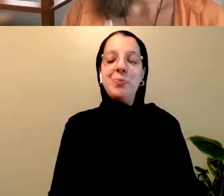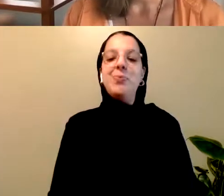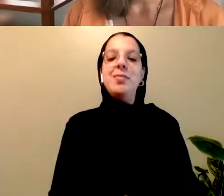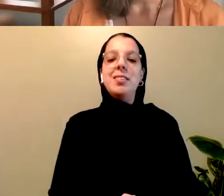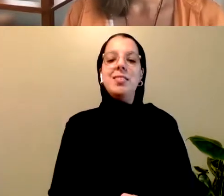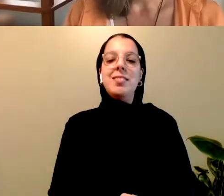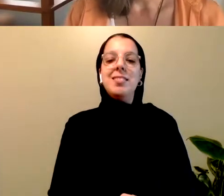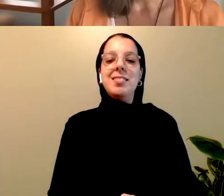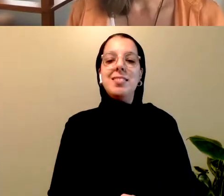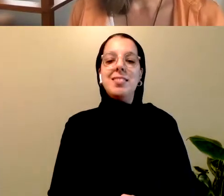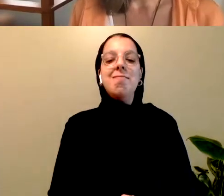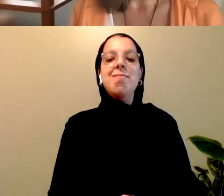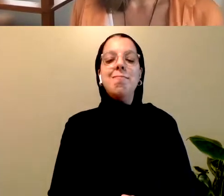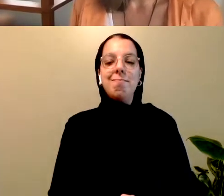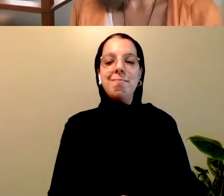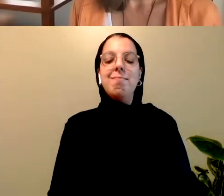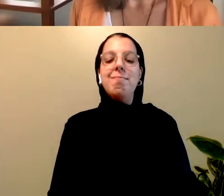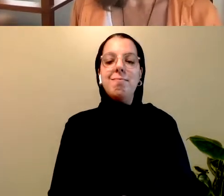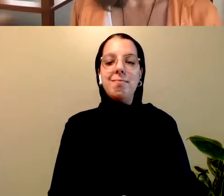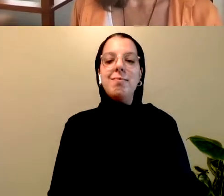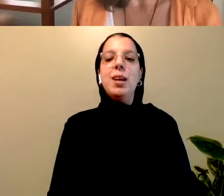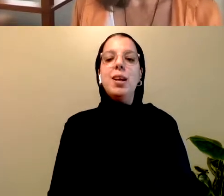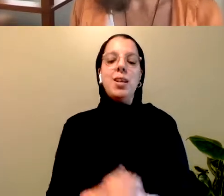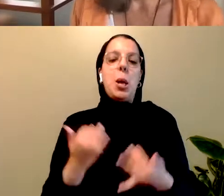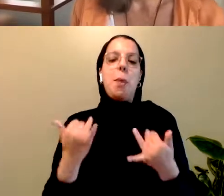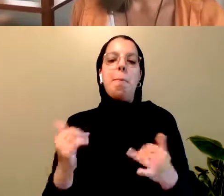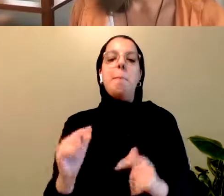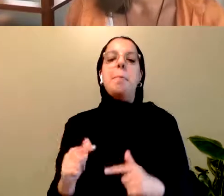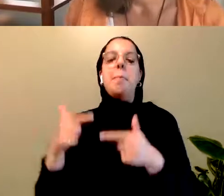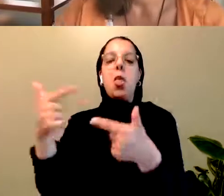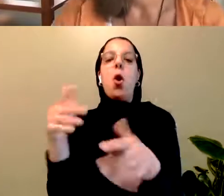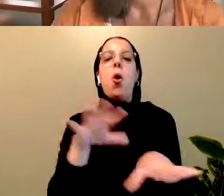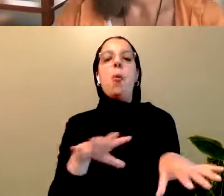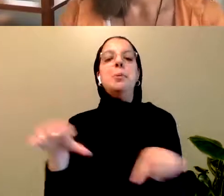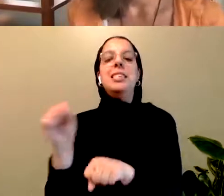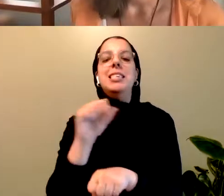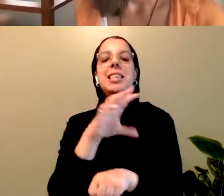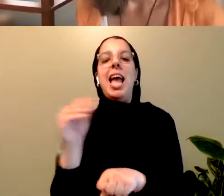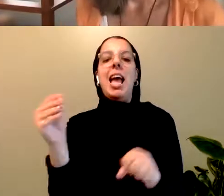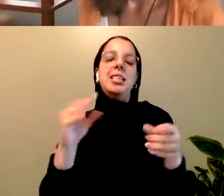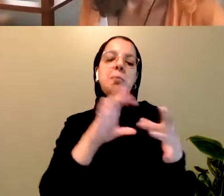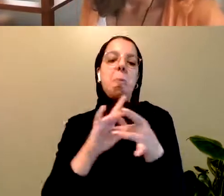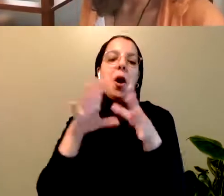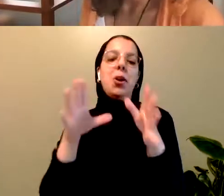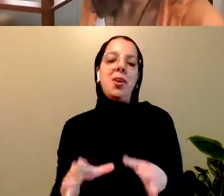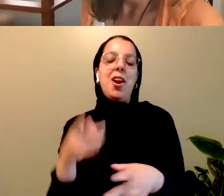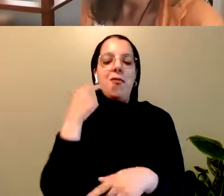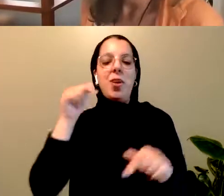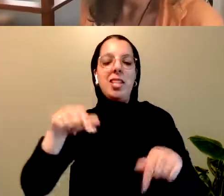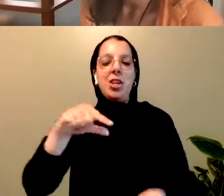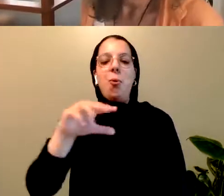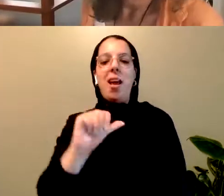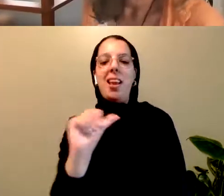to our host and the moderator of our Q&A, Selena.